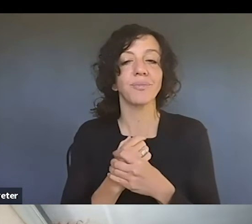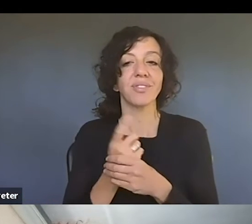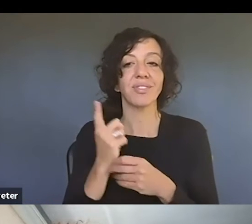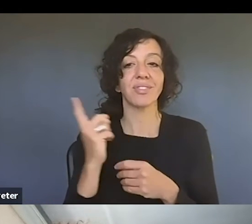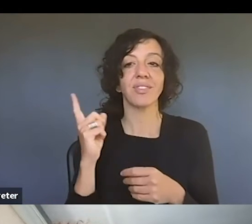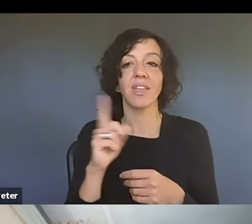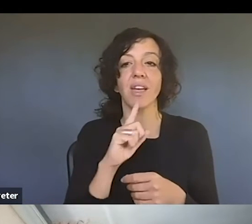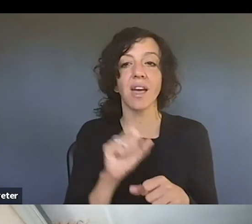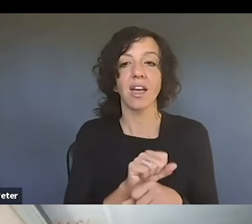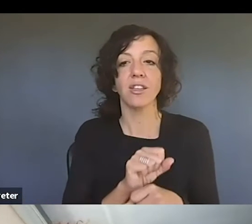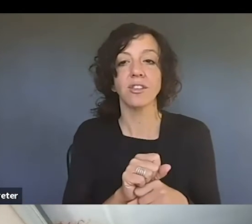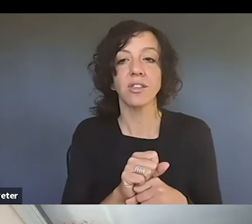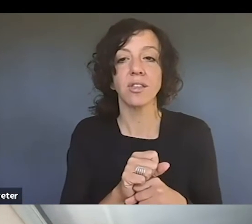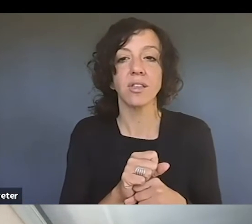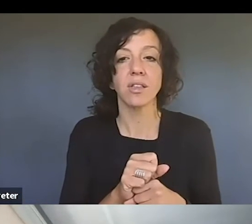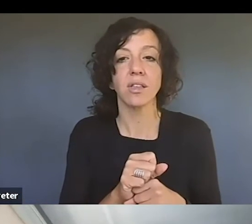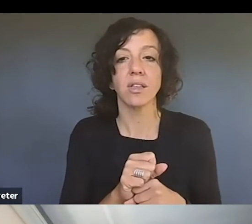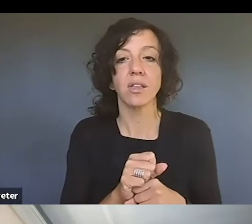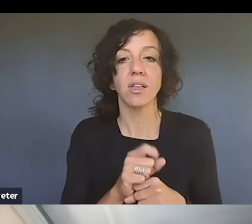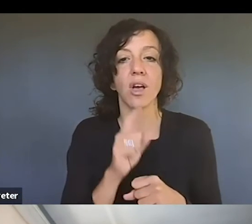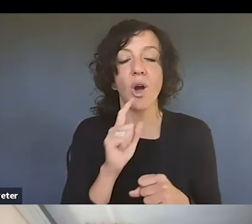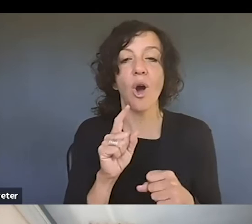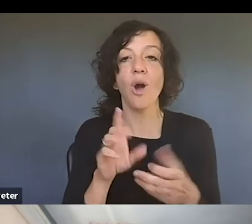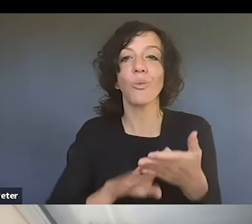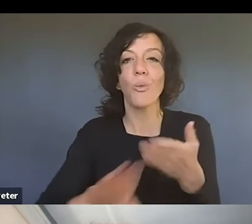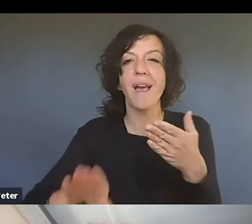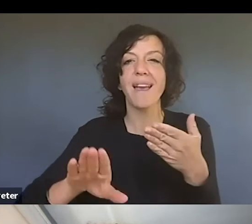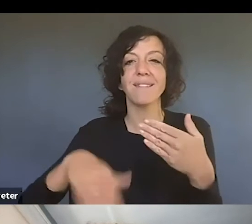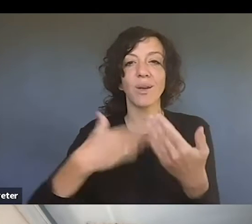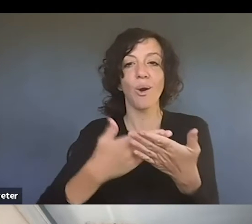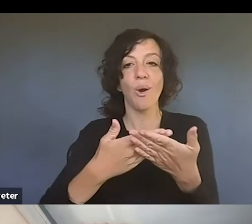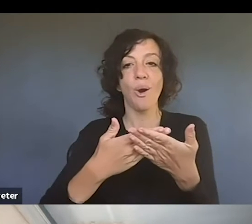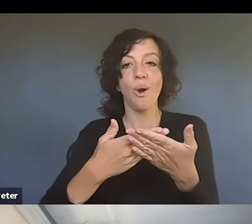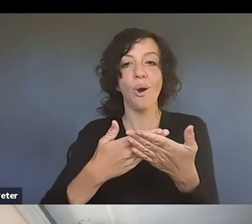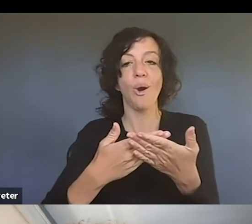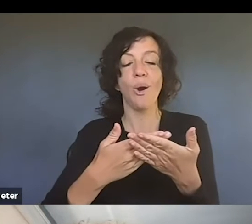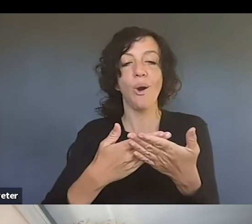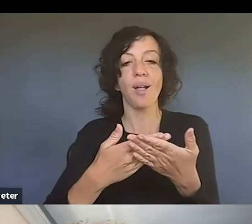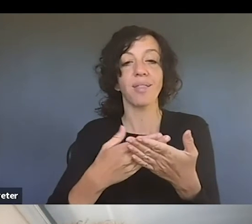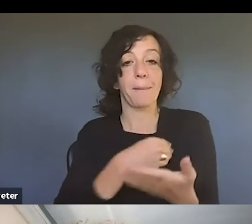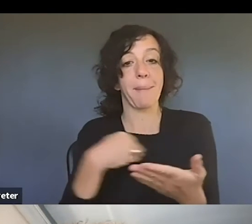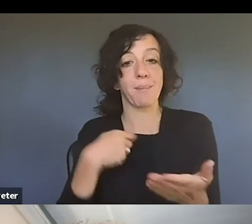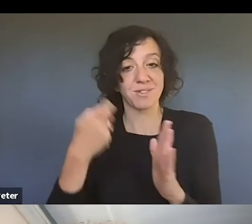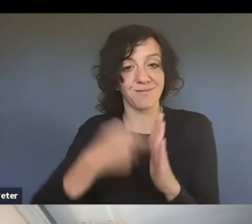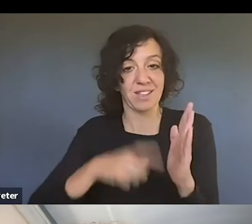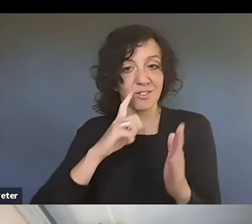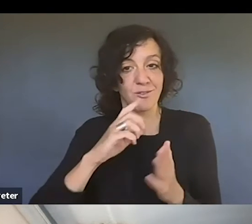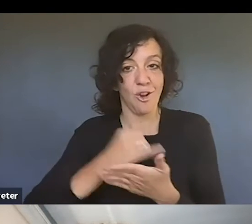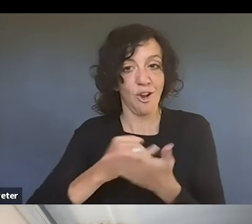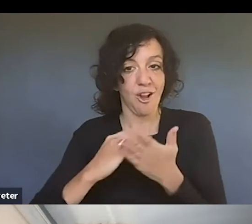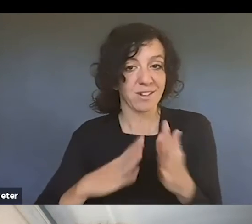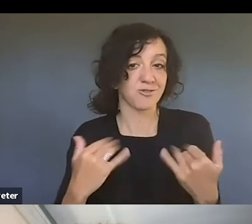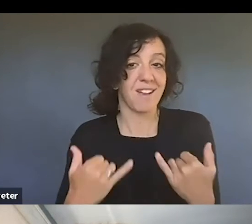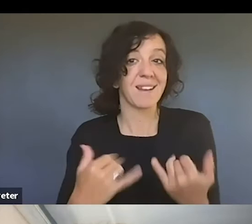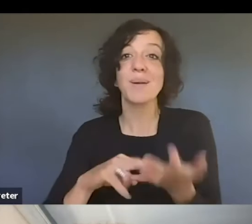dropping, um, all membership fees at the moment for artists. So you can sign up for free and